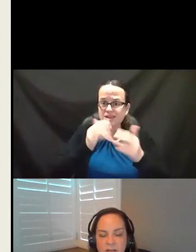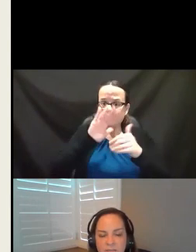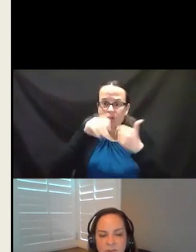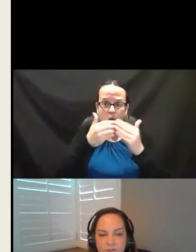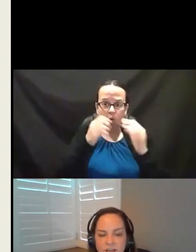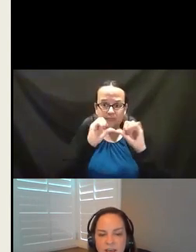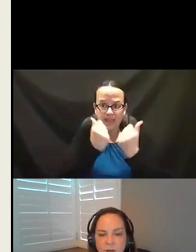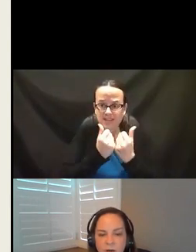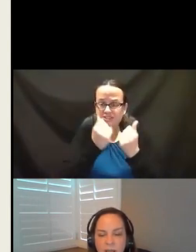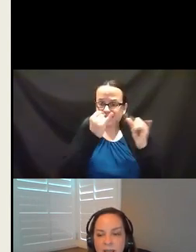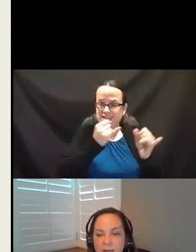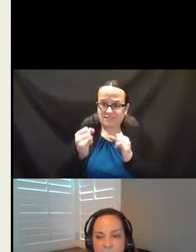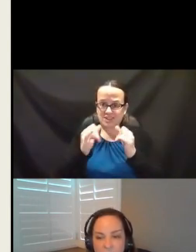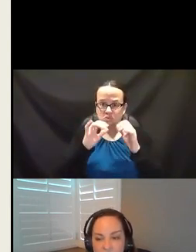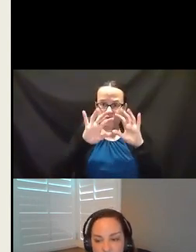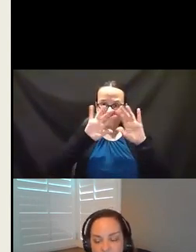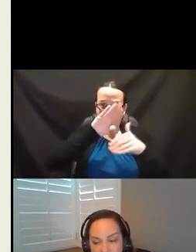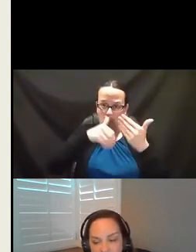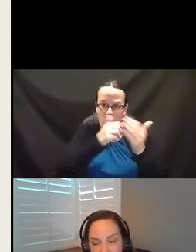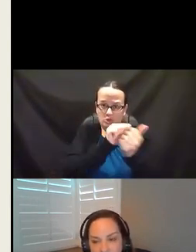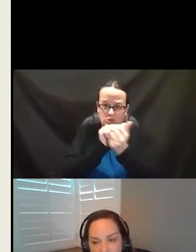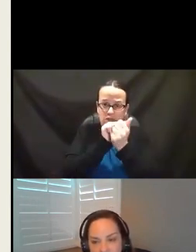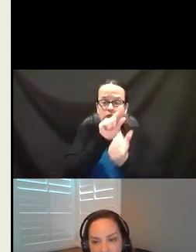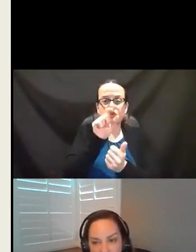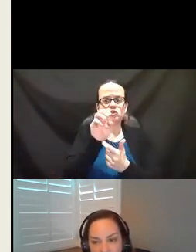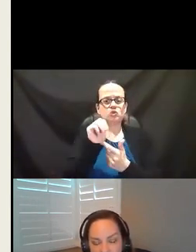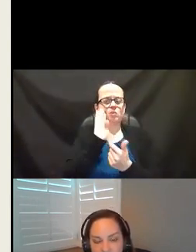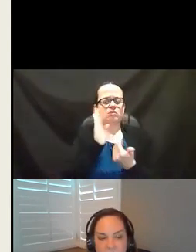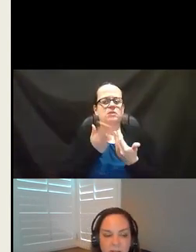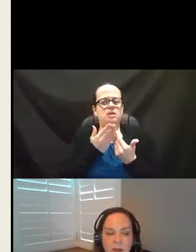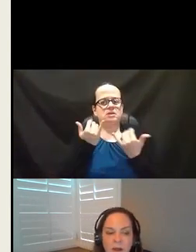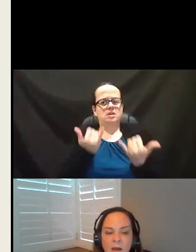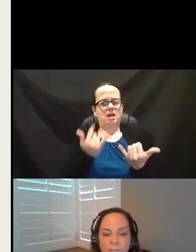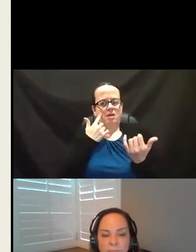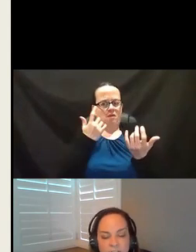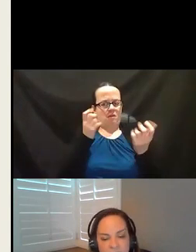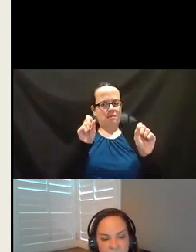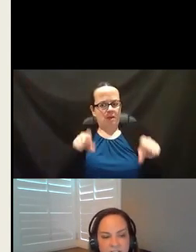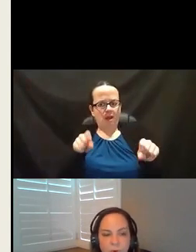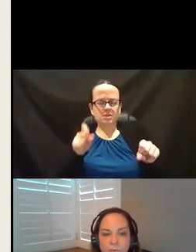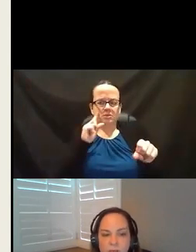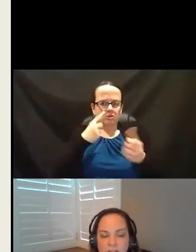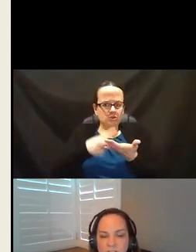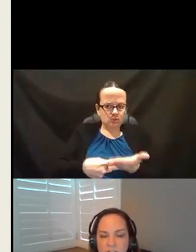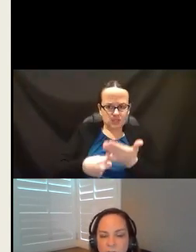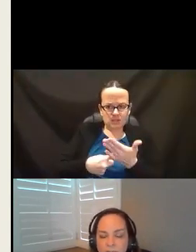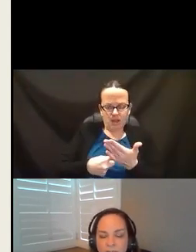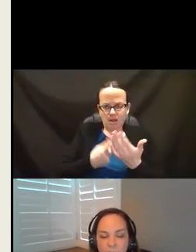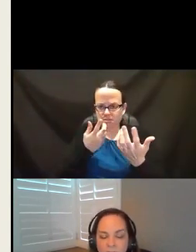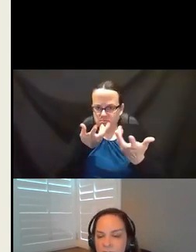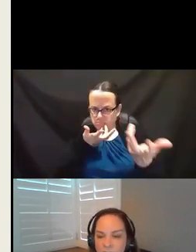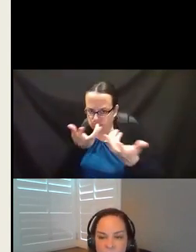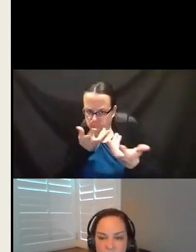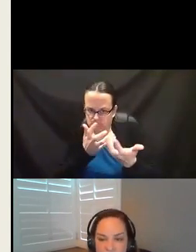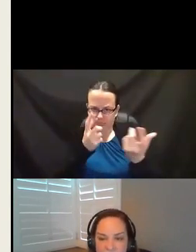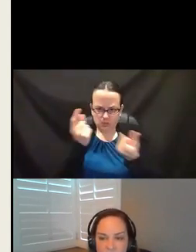and individuals together, and actually Zoom is making it a lot easier for us to do this, to discuss what we needed to do. And